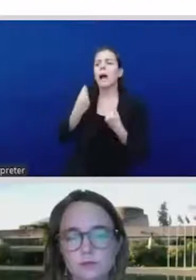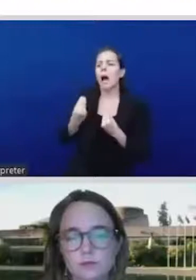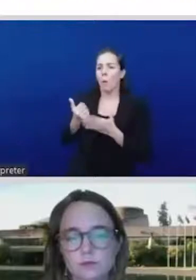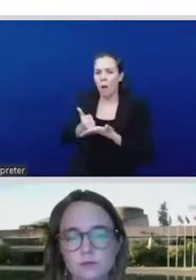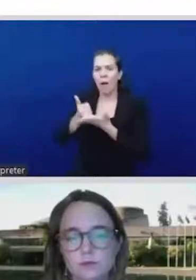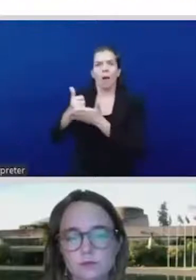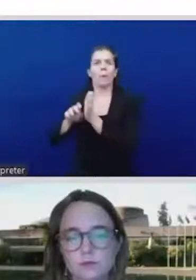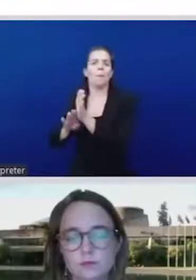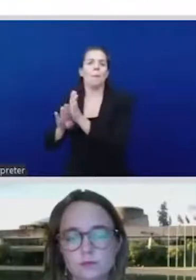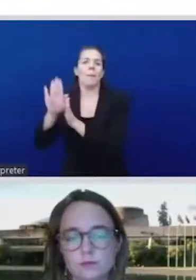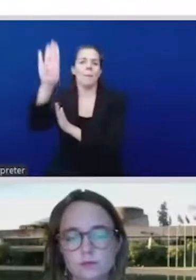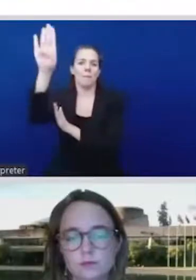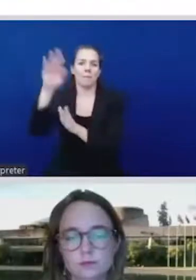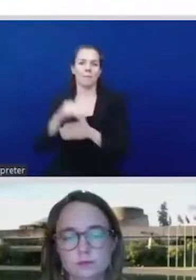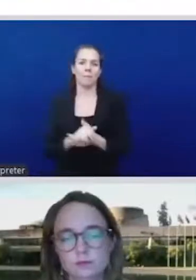change.